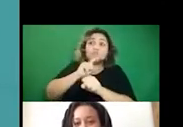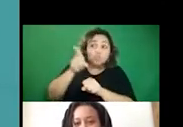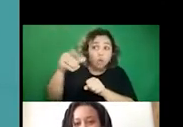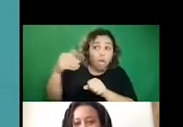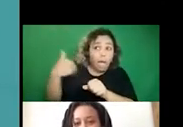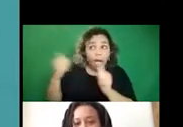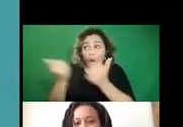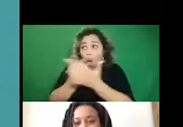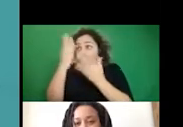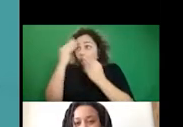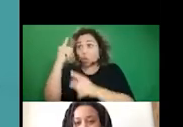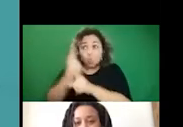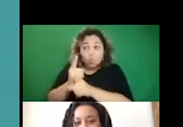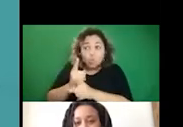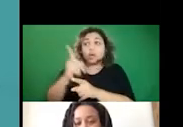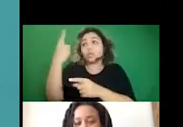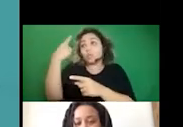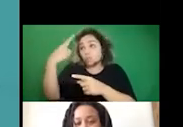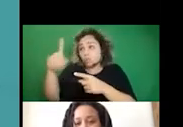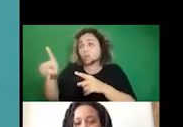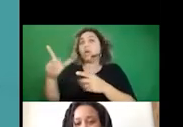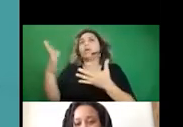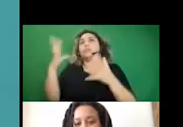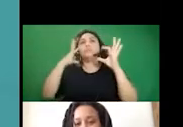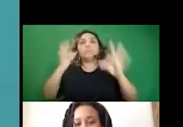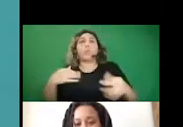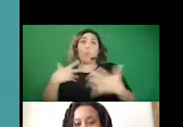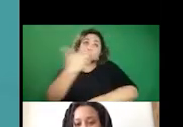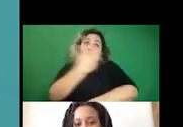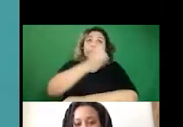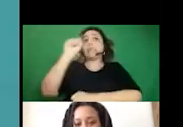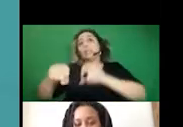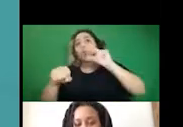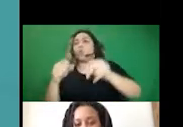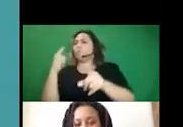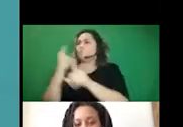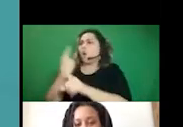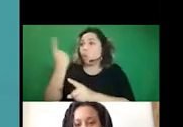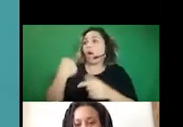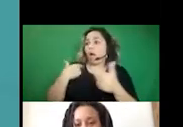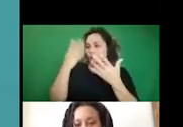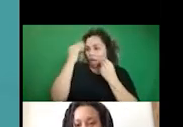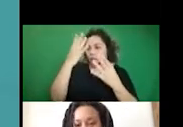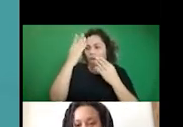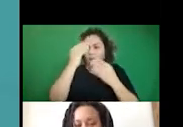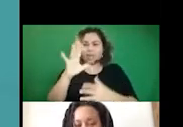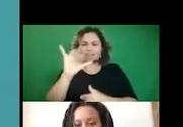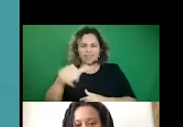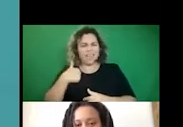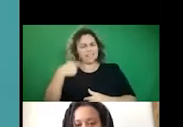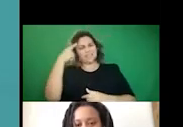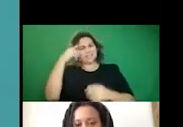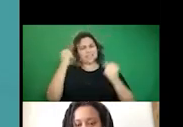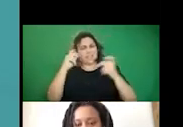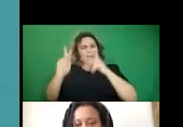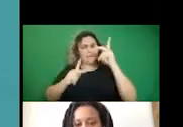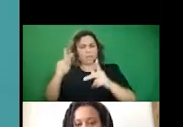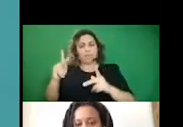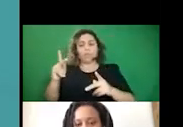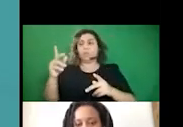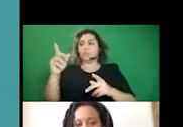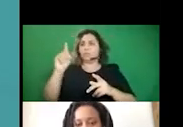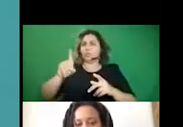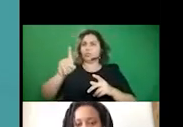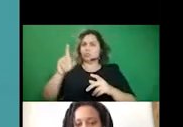have all the information you need to make what the decision that's right for you. And I think that's the dignity that our and the respect that our people